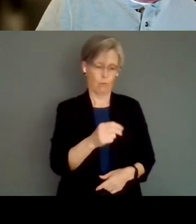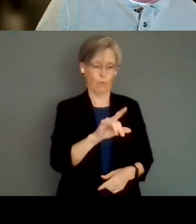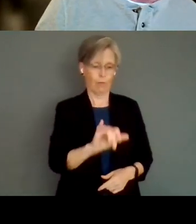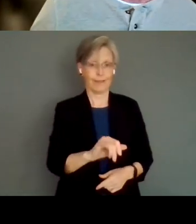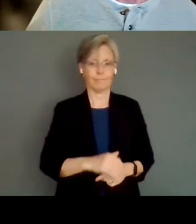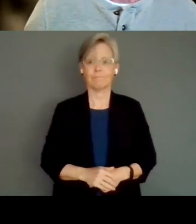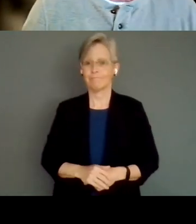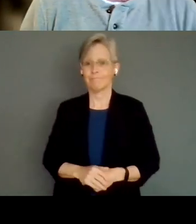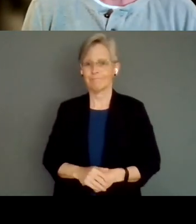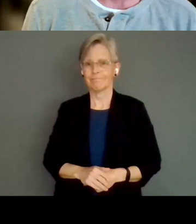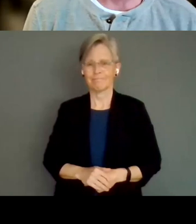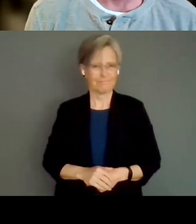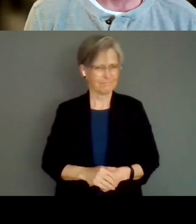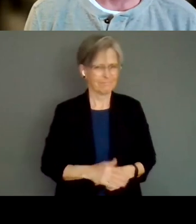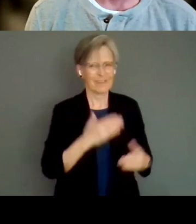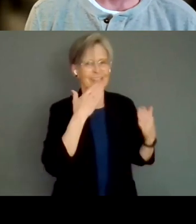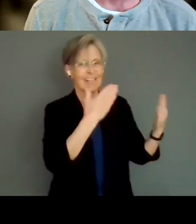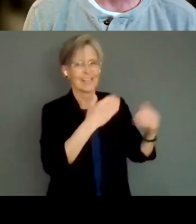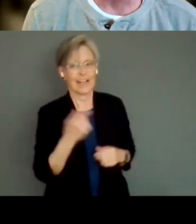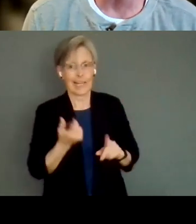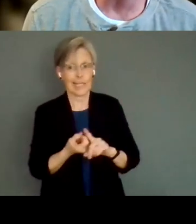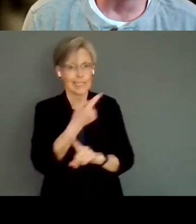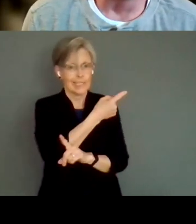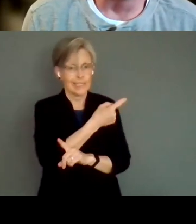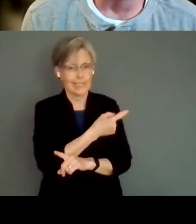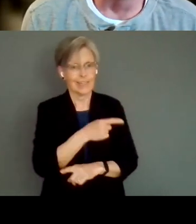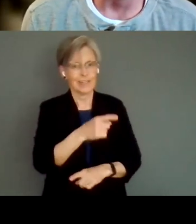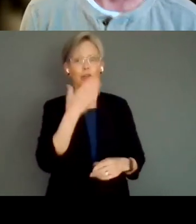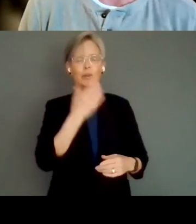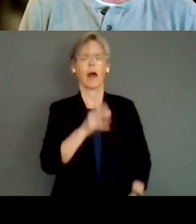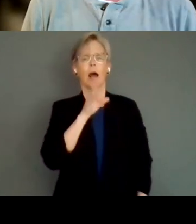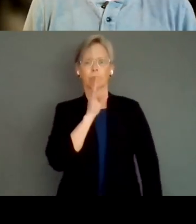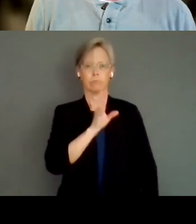Thank you, Brad. Just as an aside, you have a great narration voice.